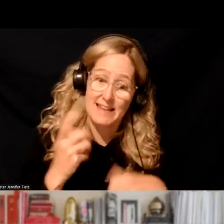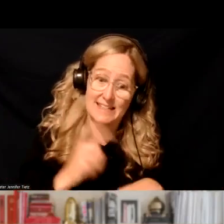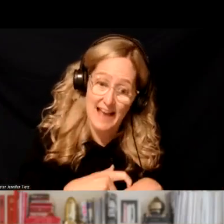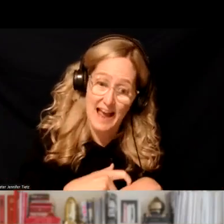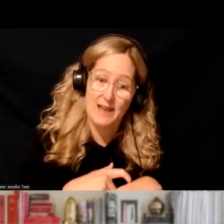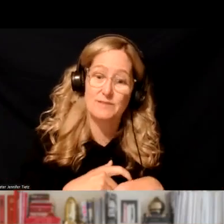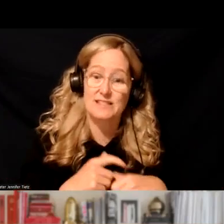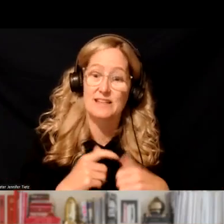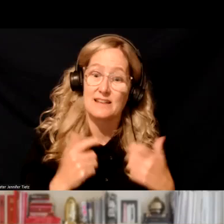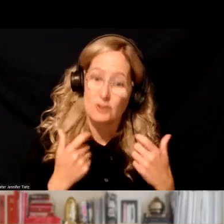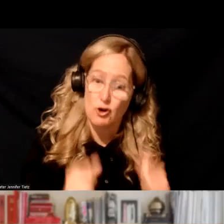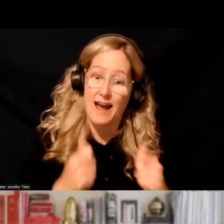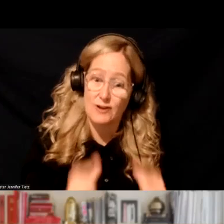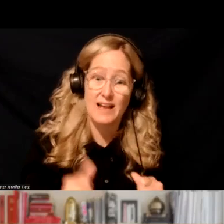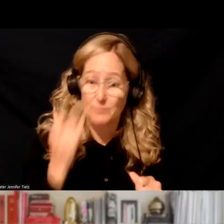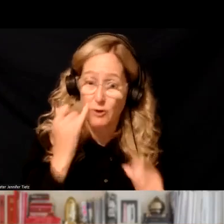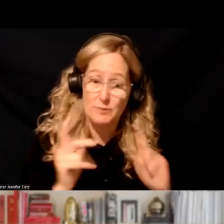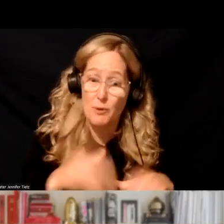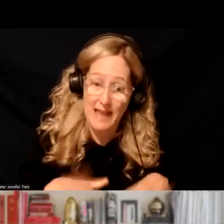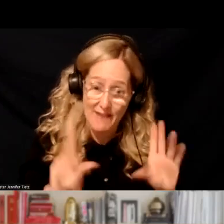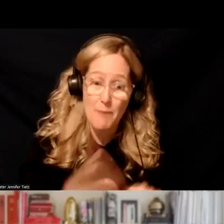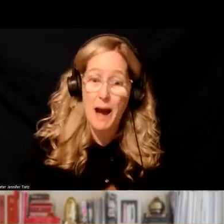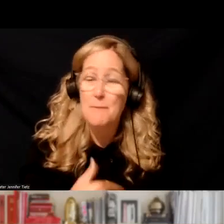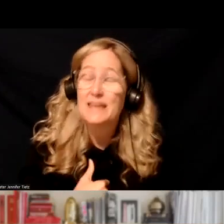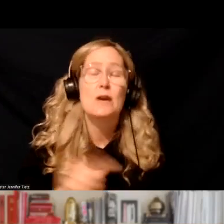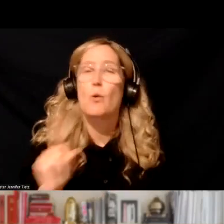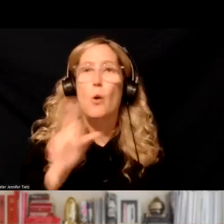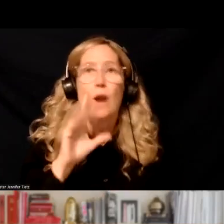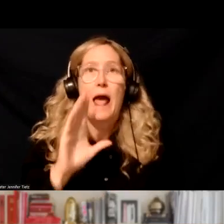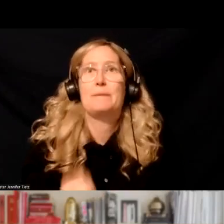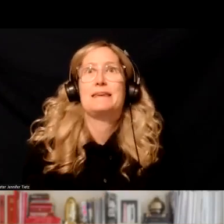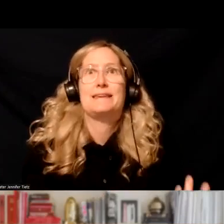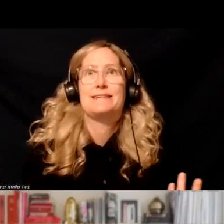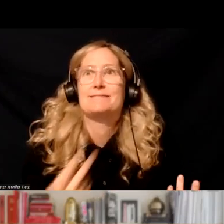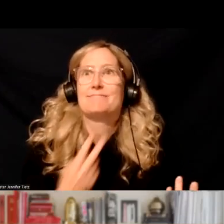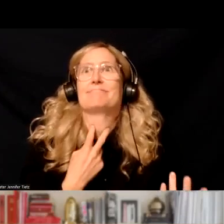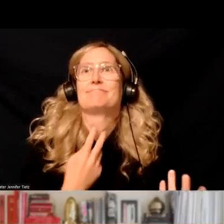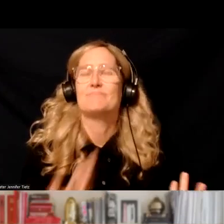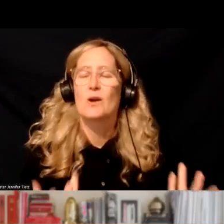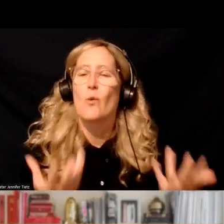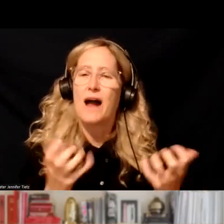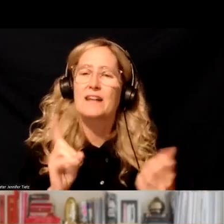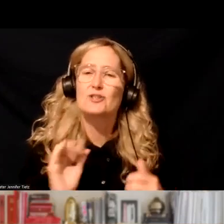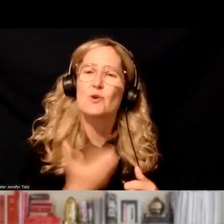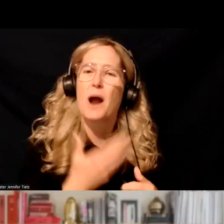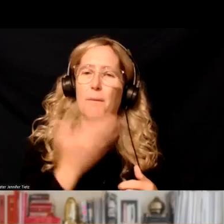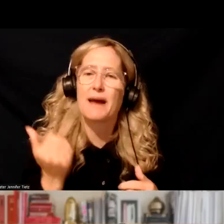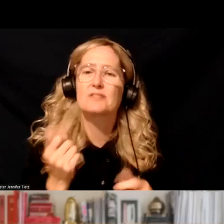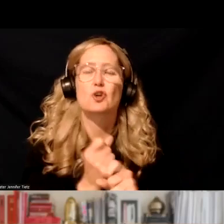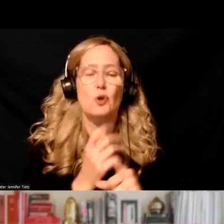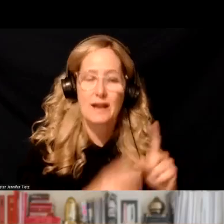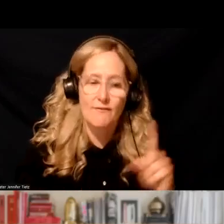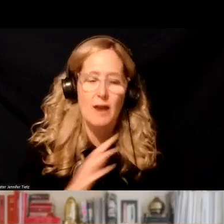there. What if people at the clinic had just given up on me, where would I be? Um, you know, we want to do our best to create an environment for people